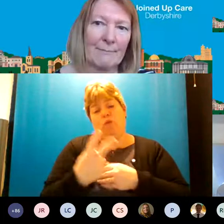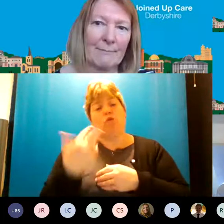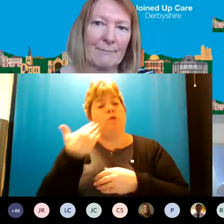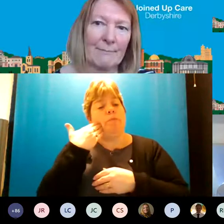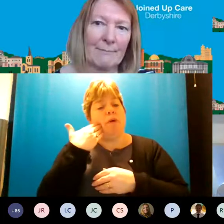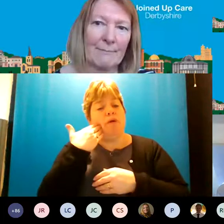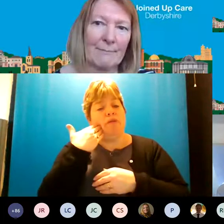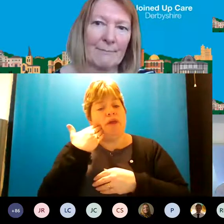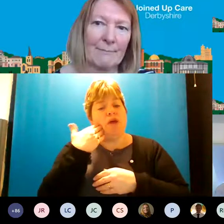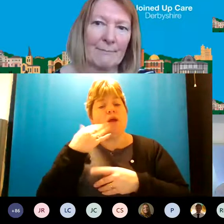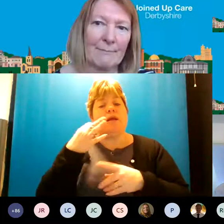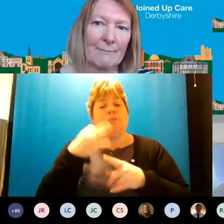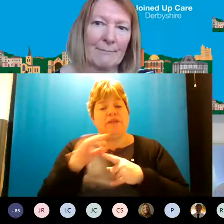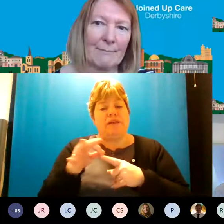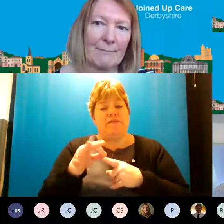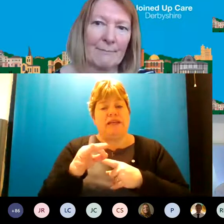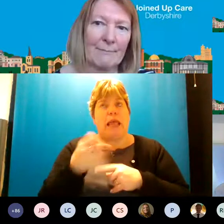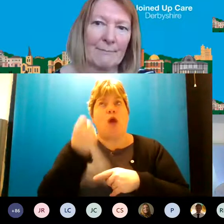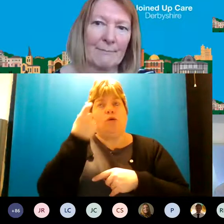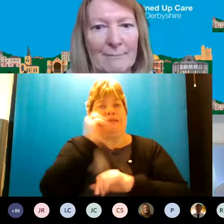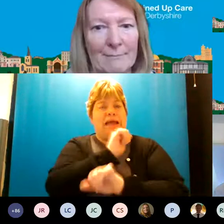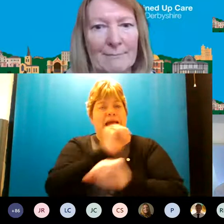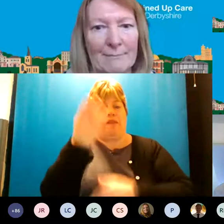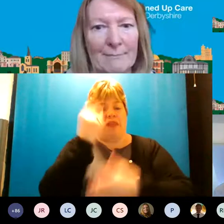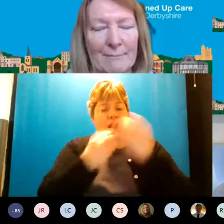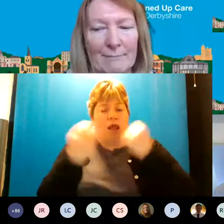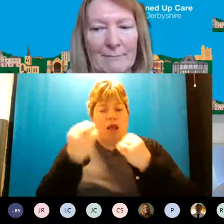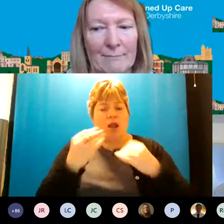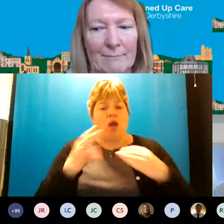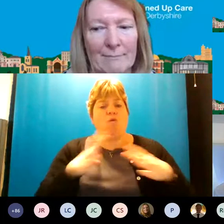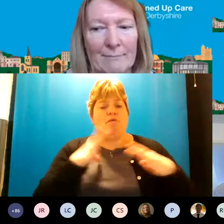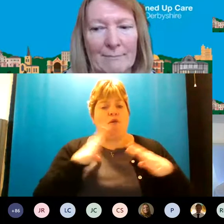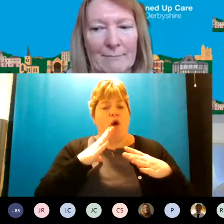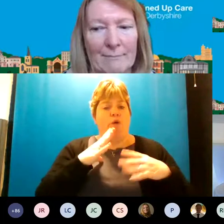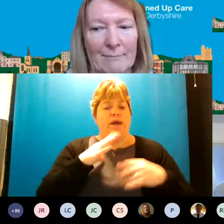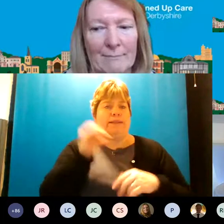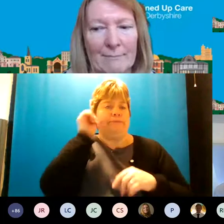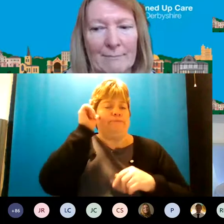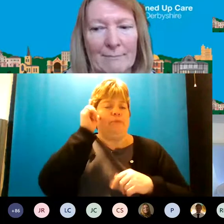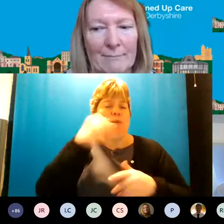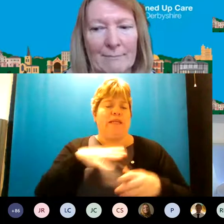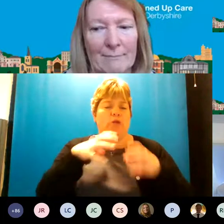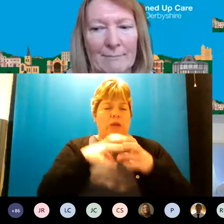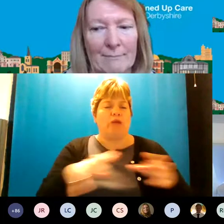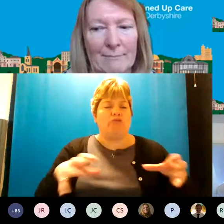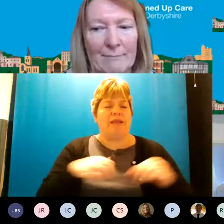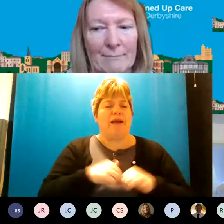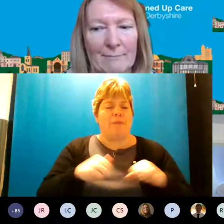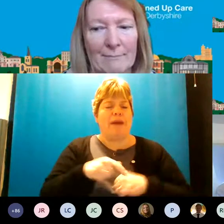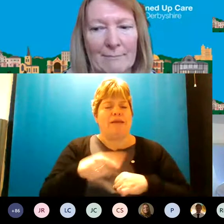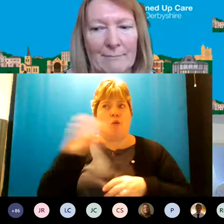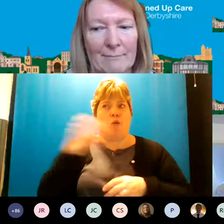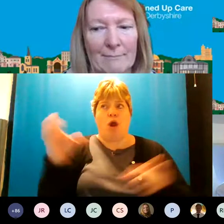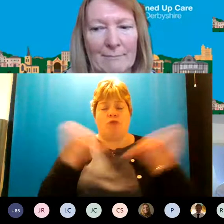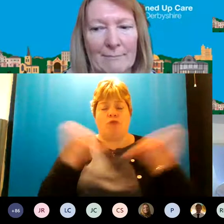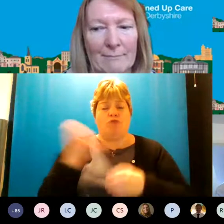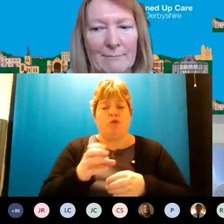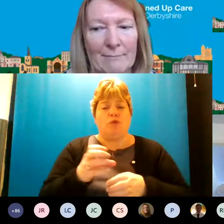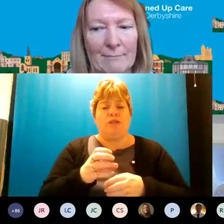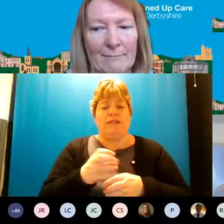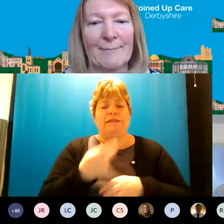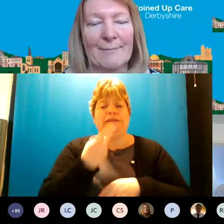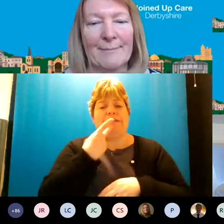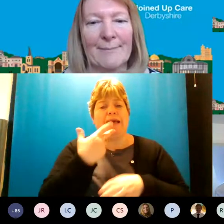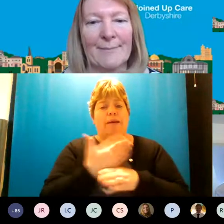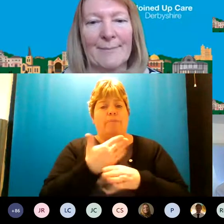to specifically get understand the learning but we've already acknowledged that we need to increase that capacity so we're recruiting a second post